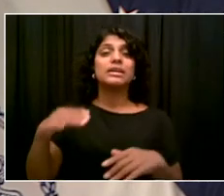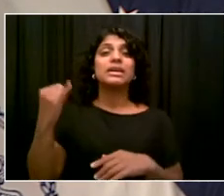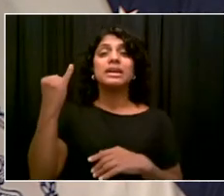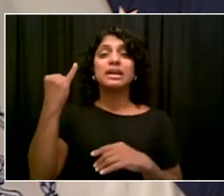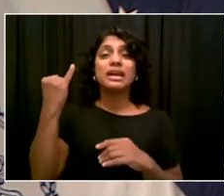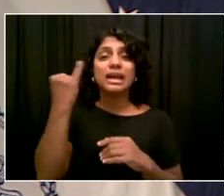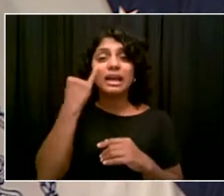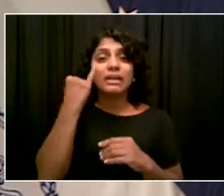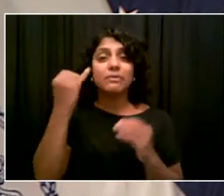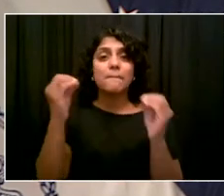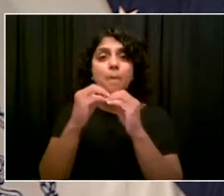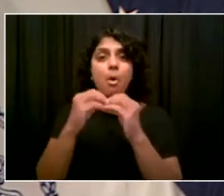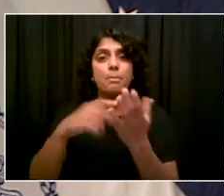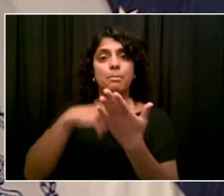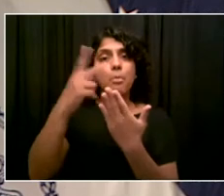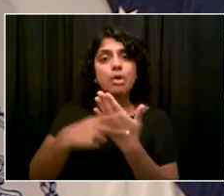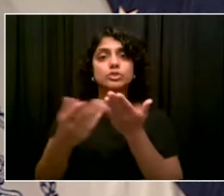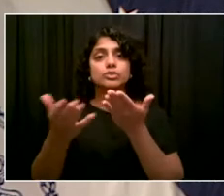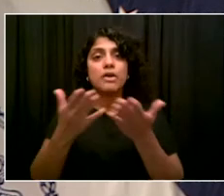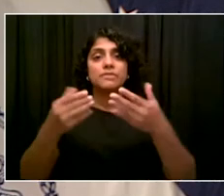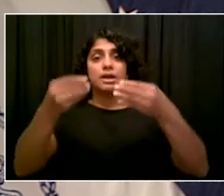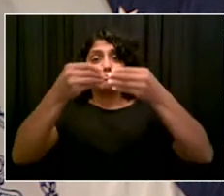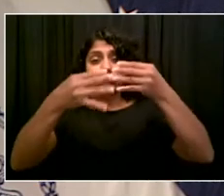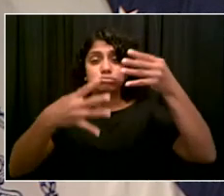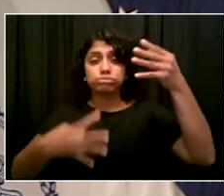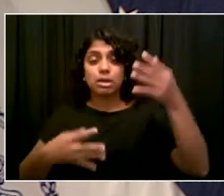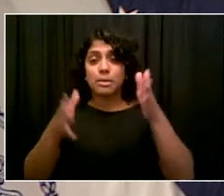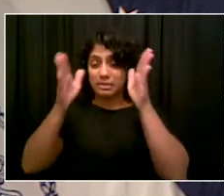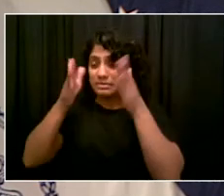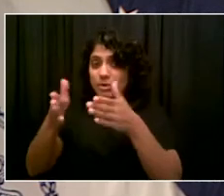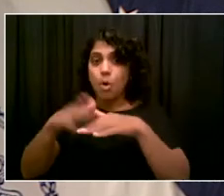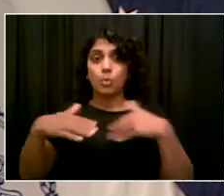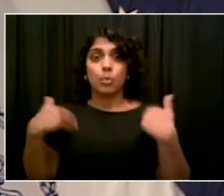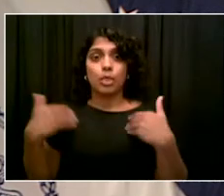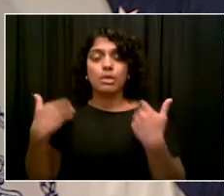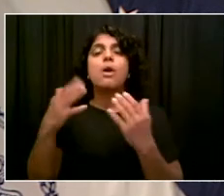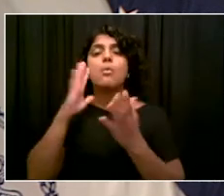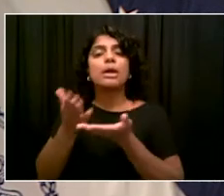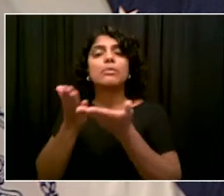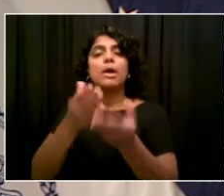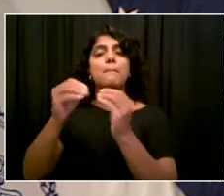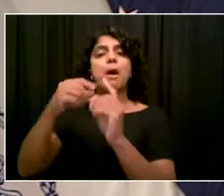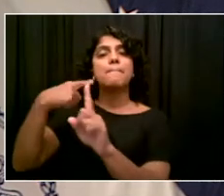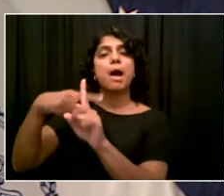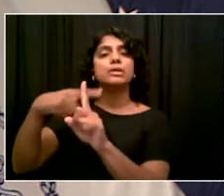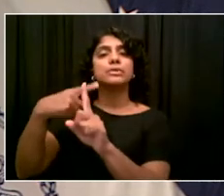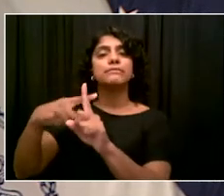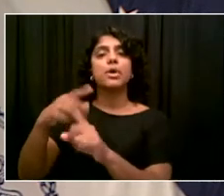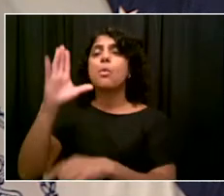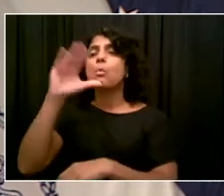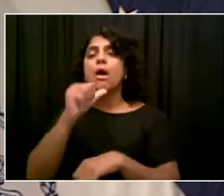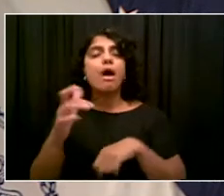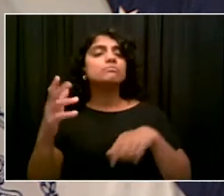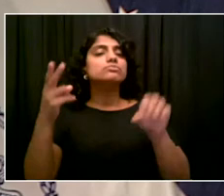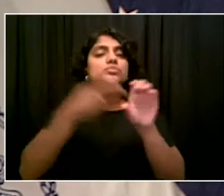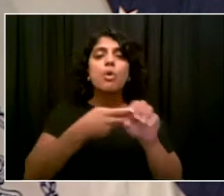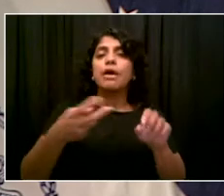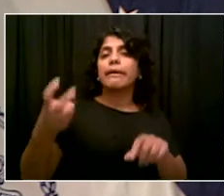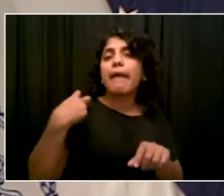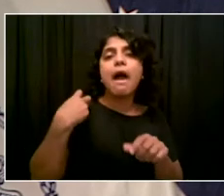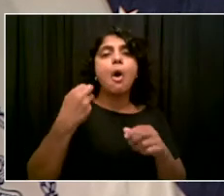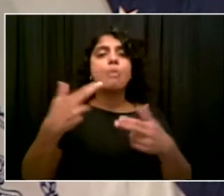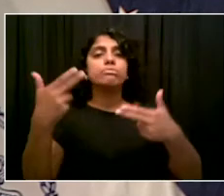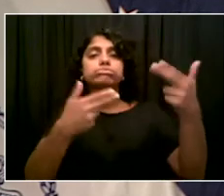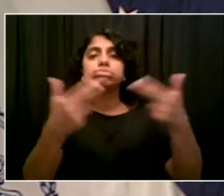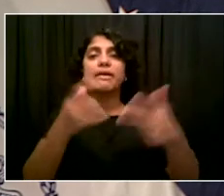positive path. And there's a lot we can do in this city. But we need federal help stopping the flow of guns into this city. We need state help continuing to improve